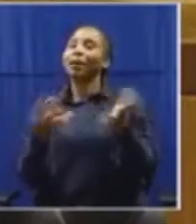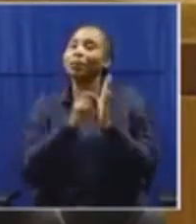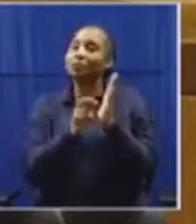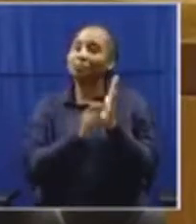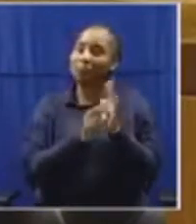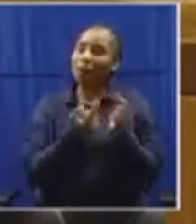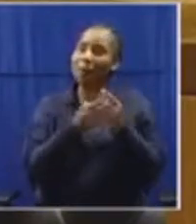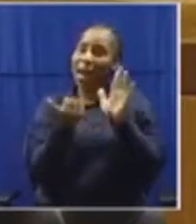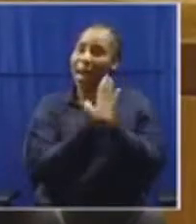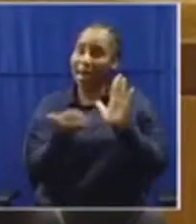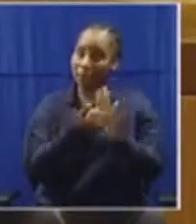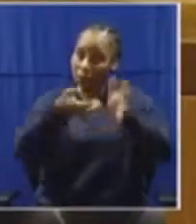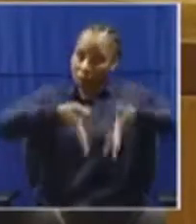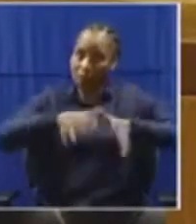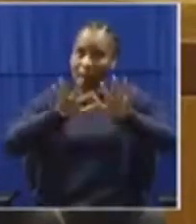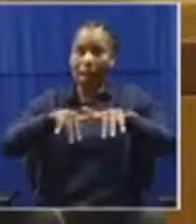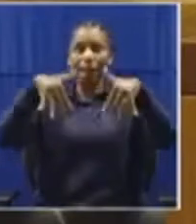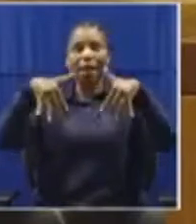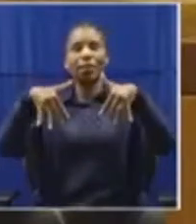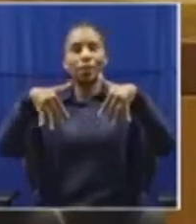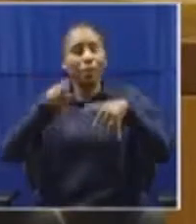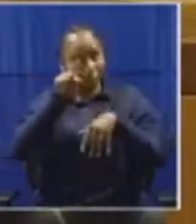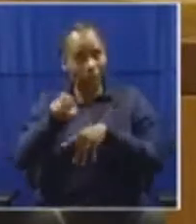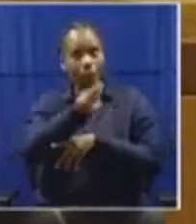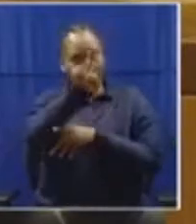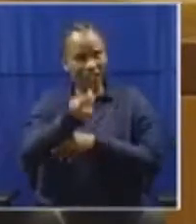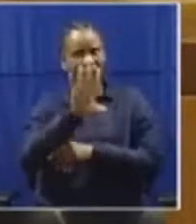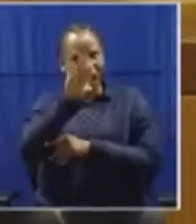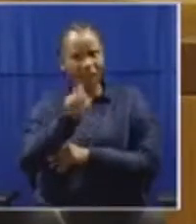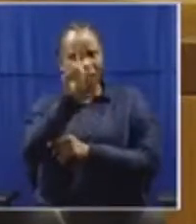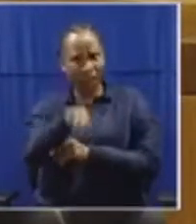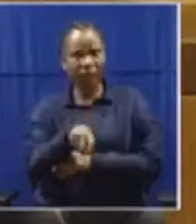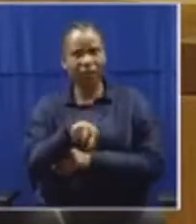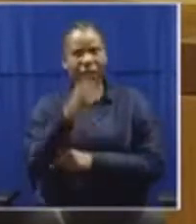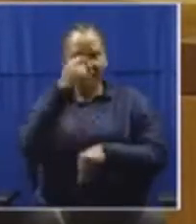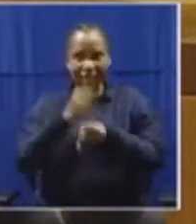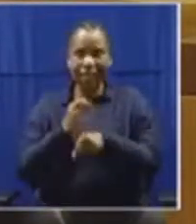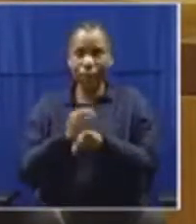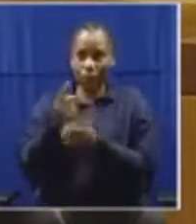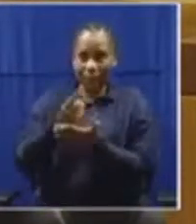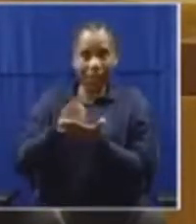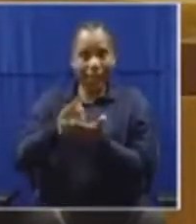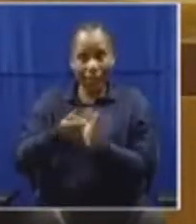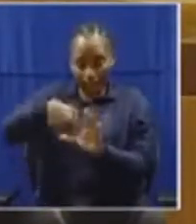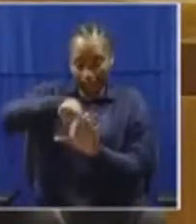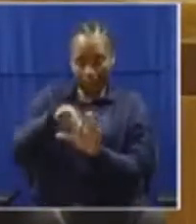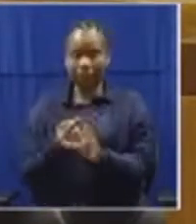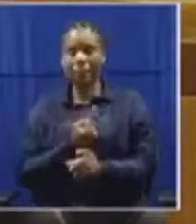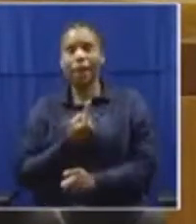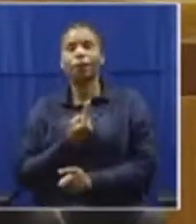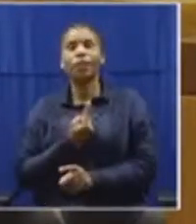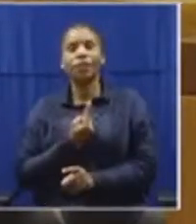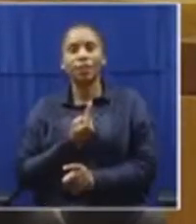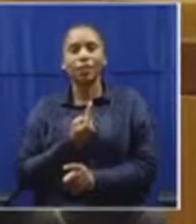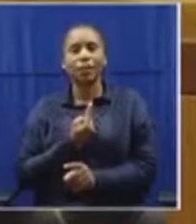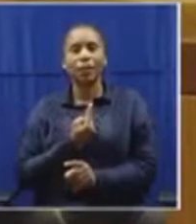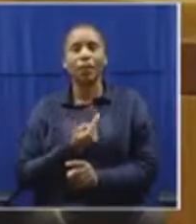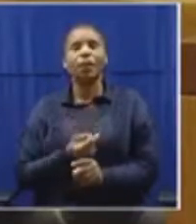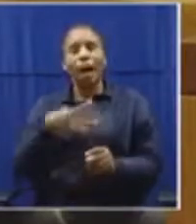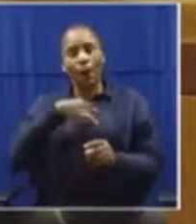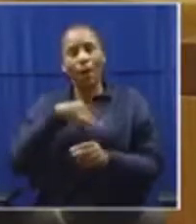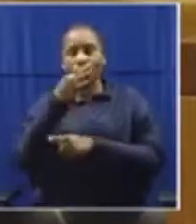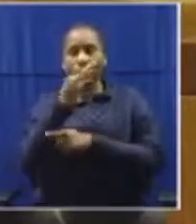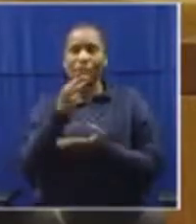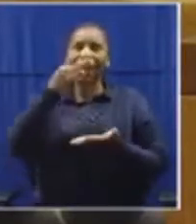Parliament, that is the question we have to raise, that we have to discuss amongst ourselves. So this is, I would therefore like to